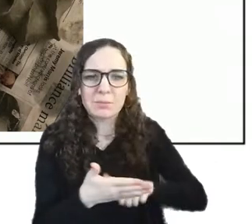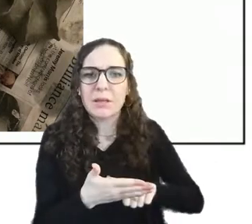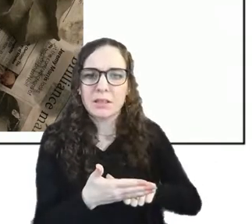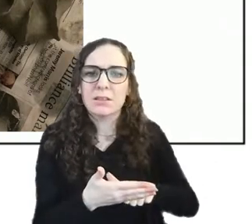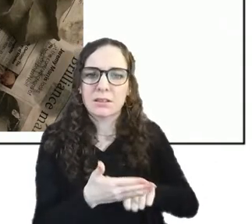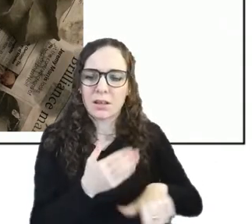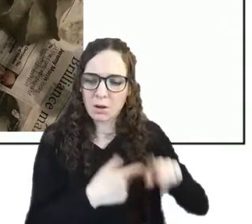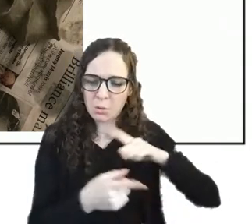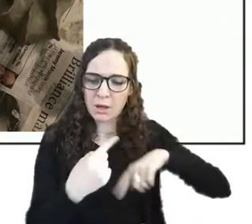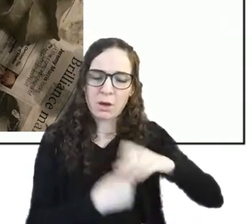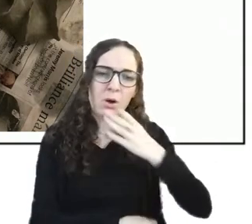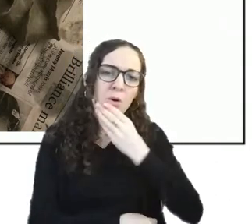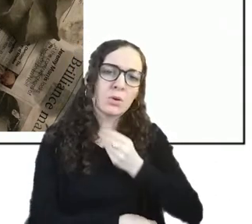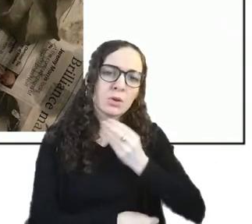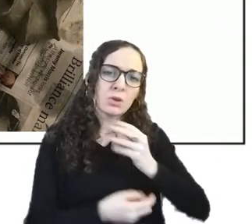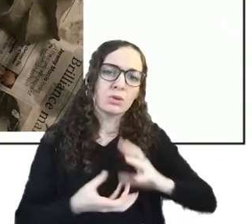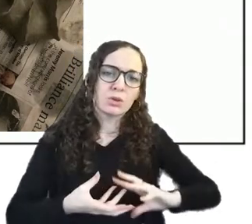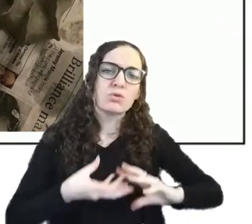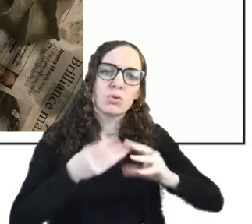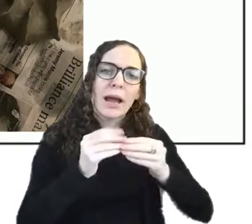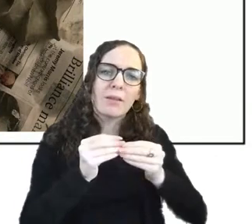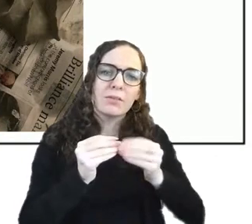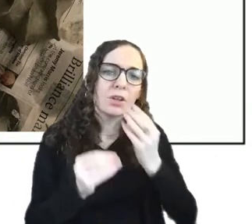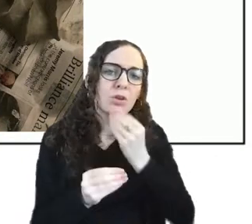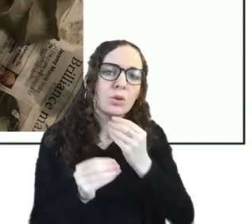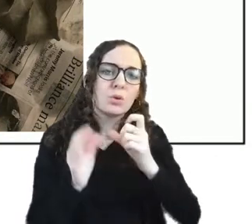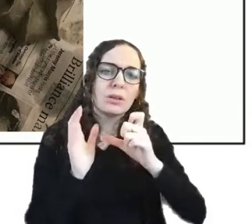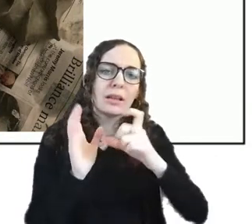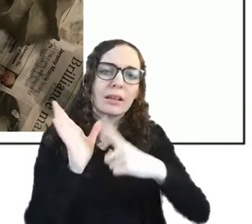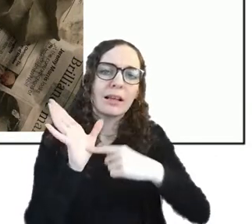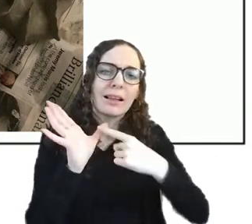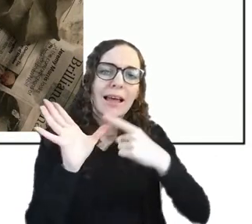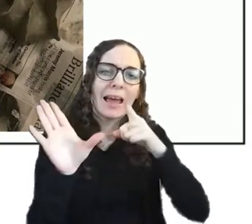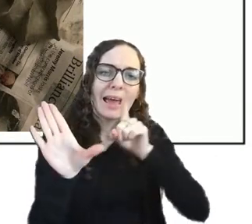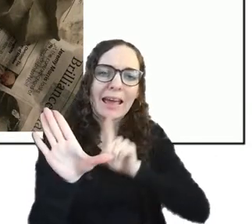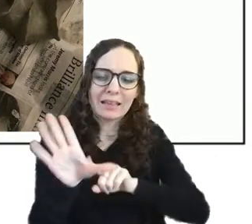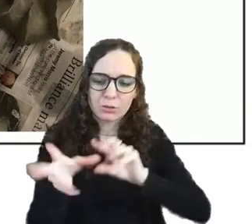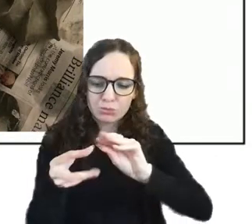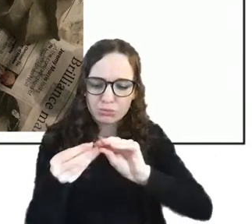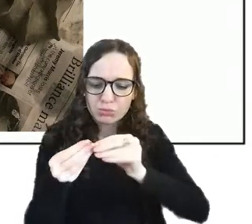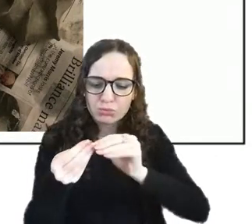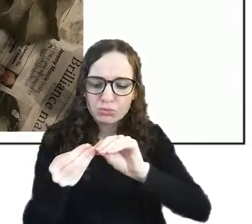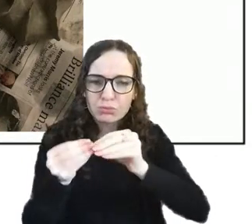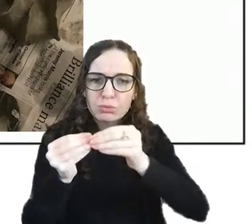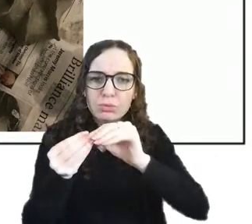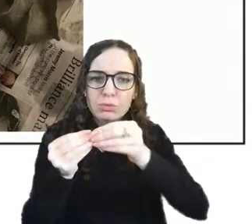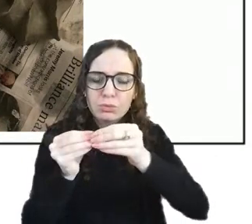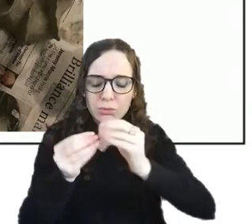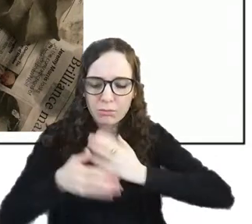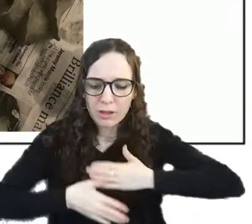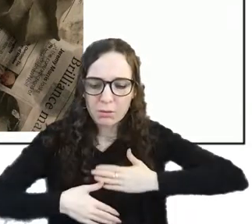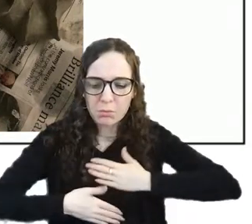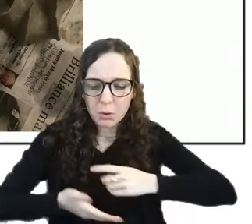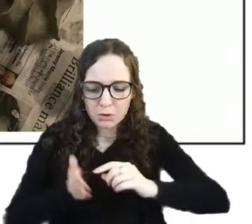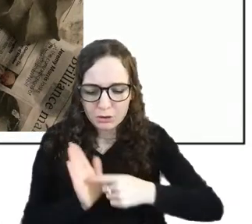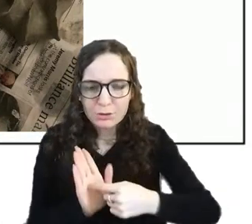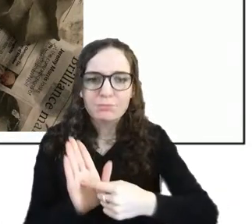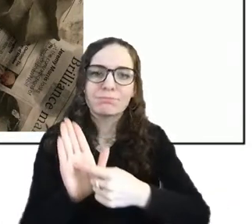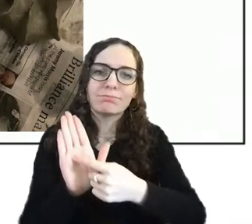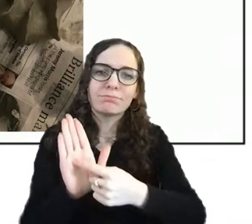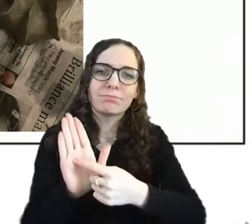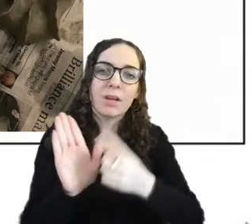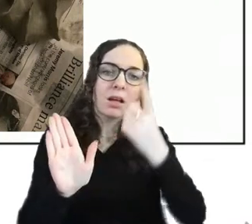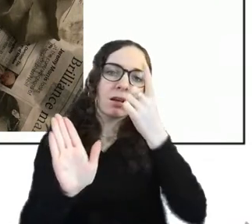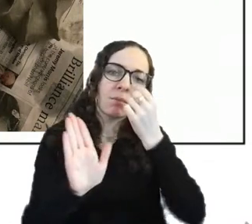um we use like clay to talk through things um and we might make a zine and we also